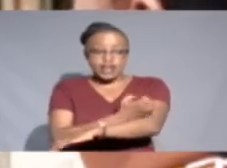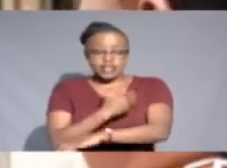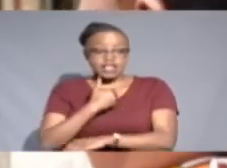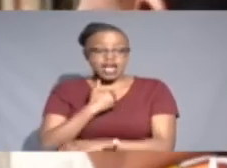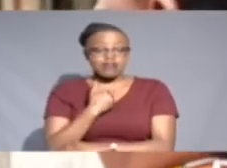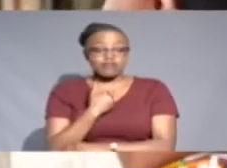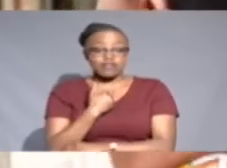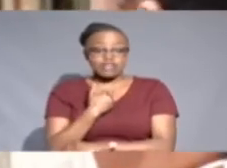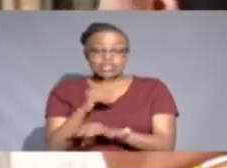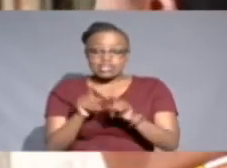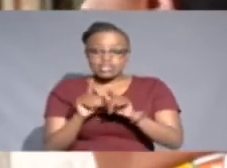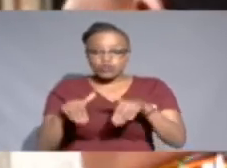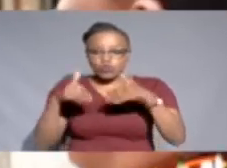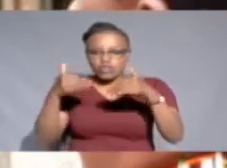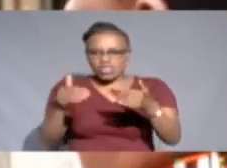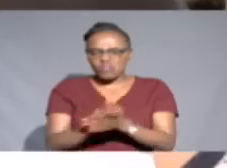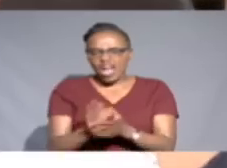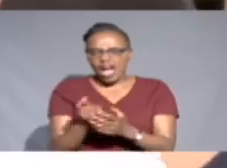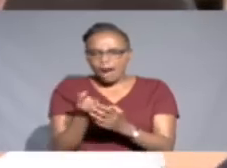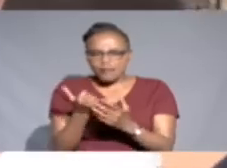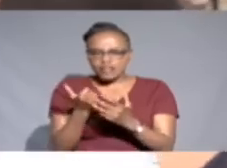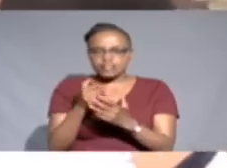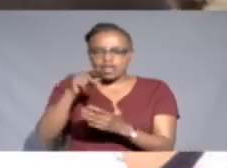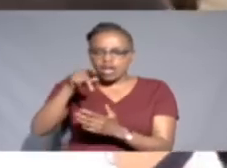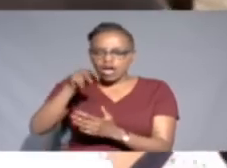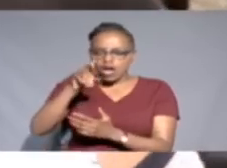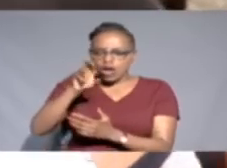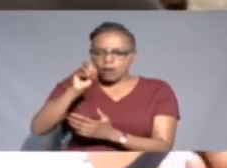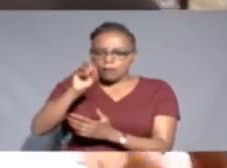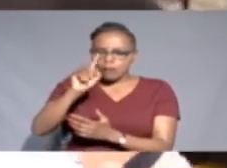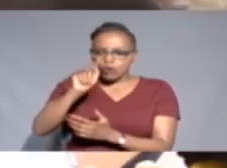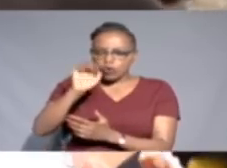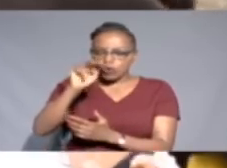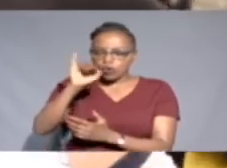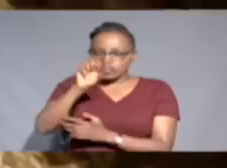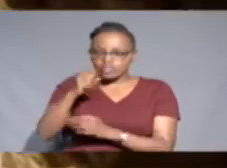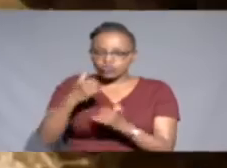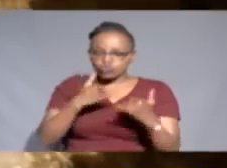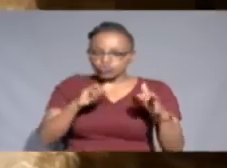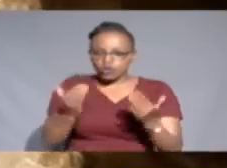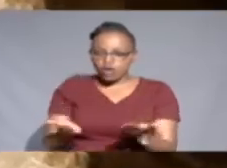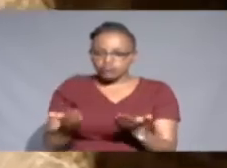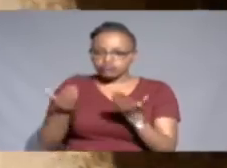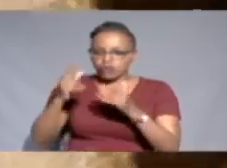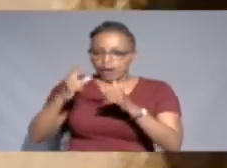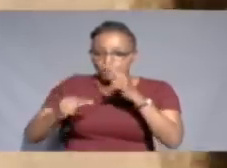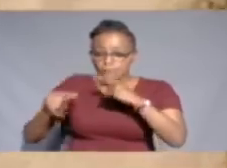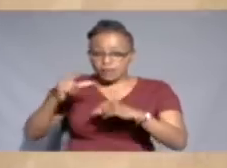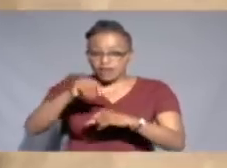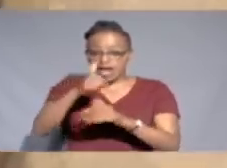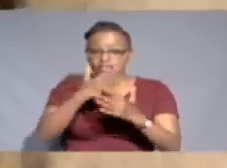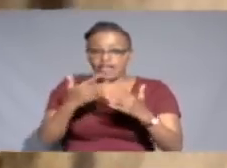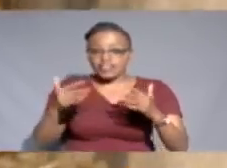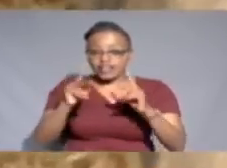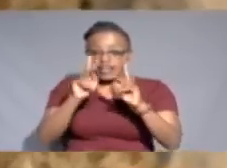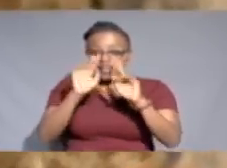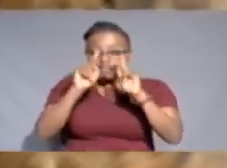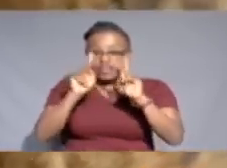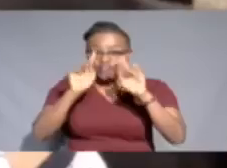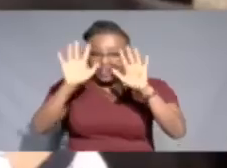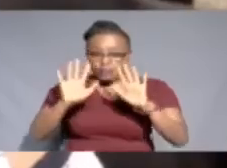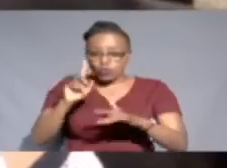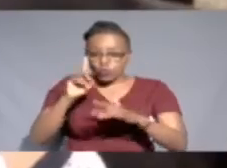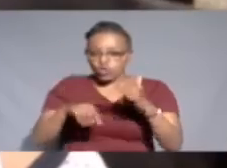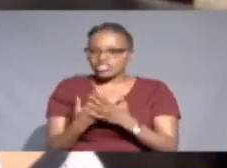You have to feed them at least a bit of protein to boost their milk. The other thing that is very key is